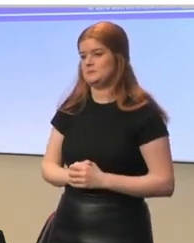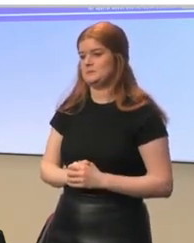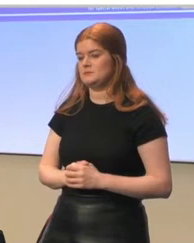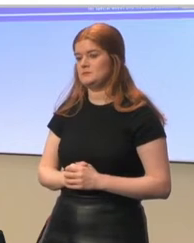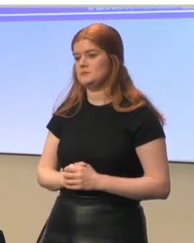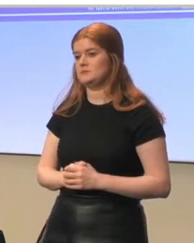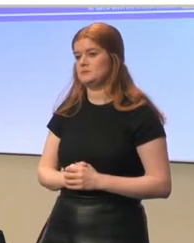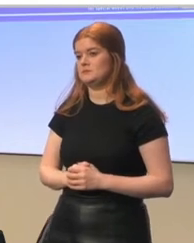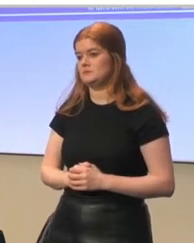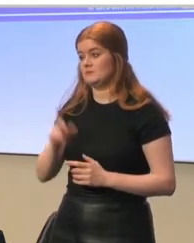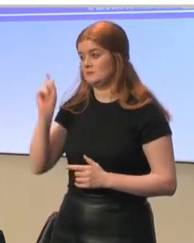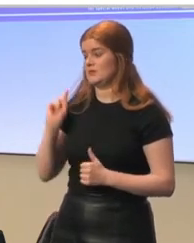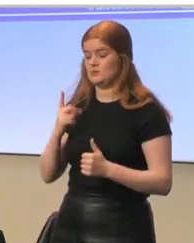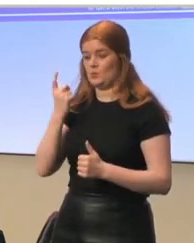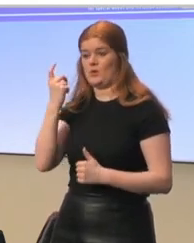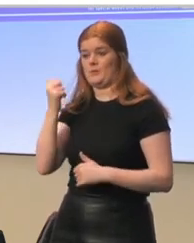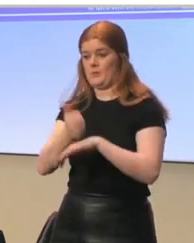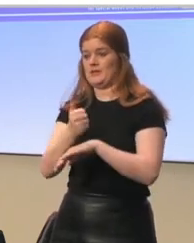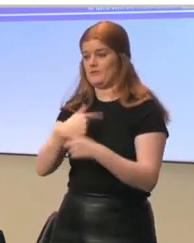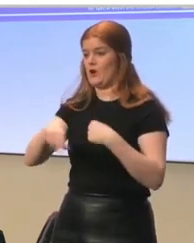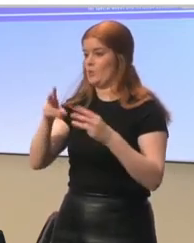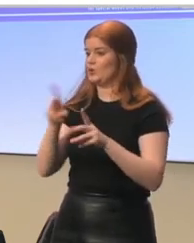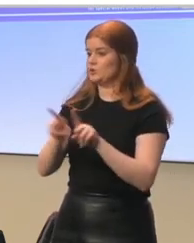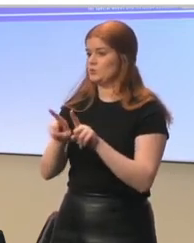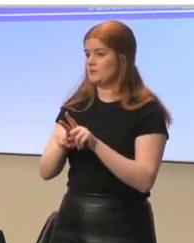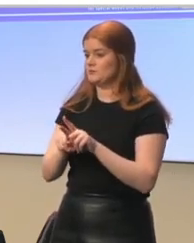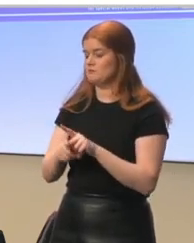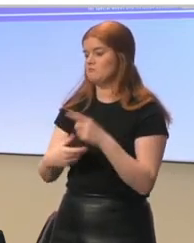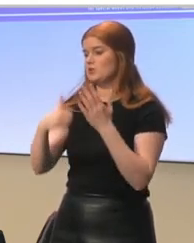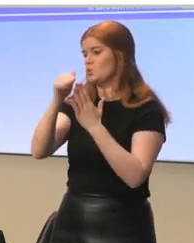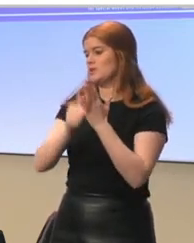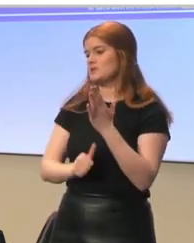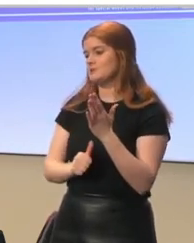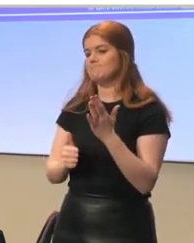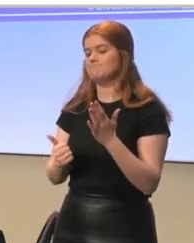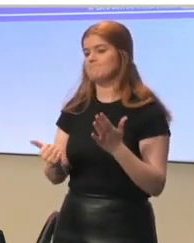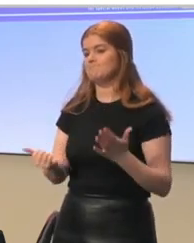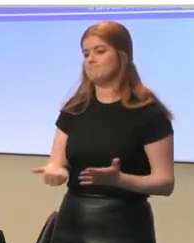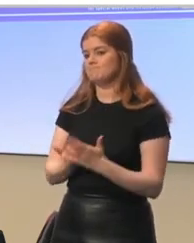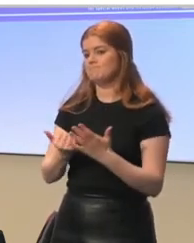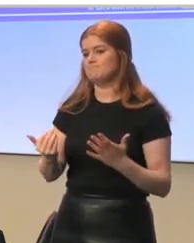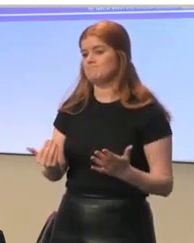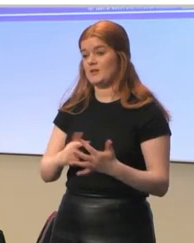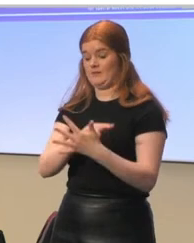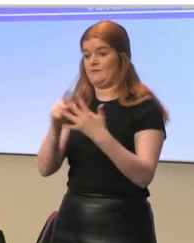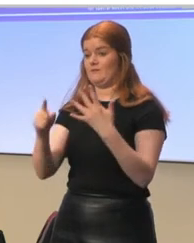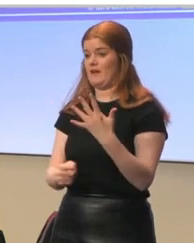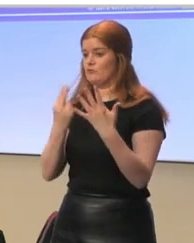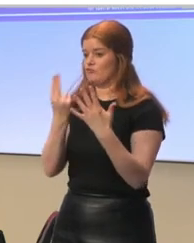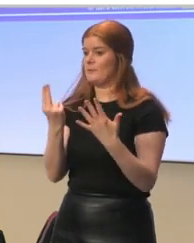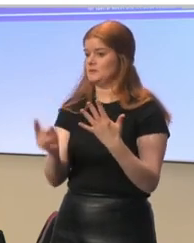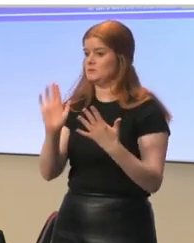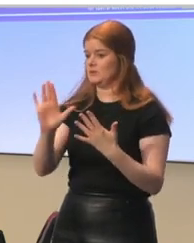is actually another basis for our work, so it's listing five requirements